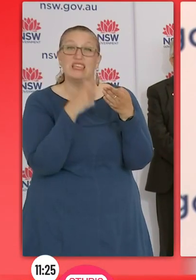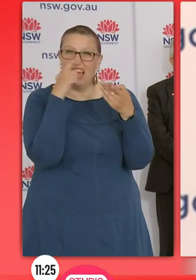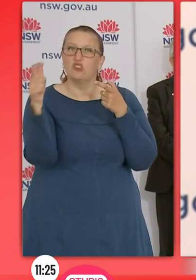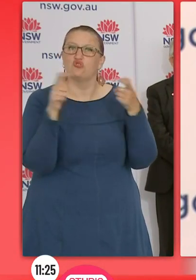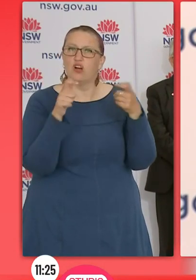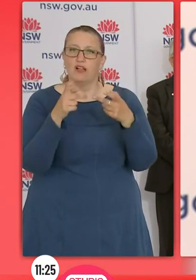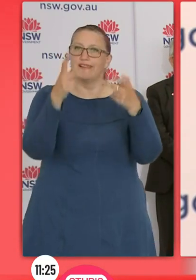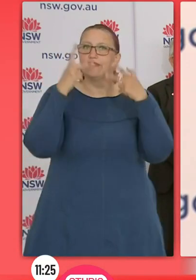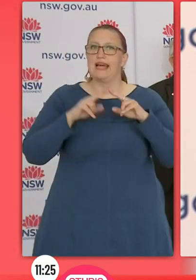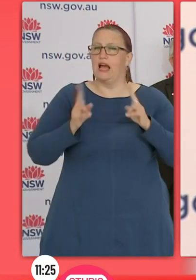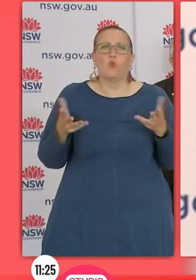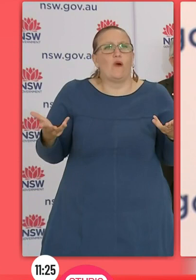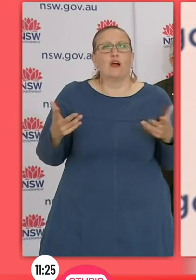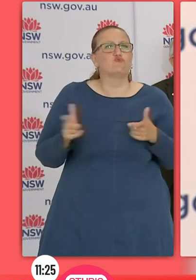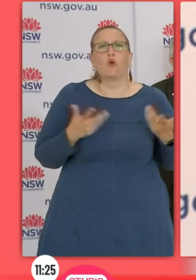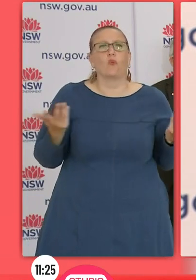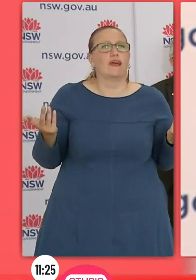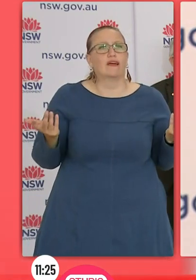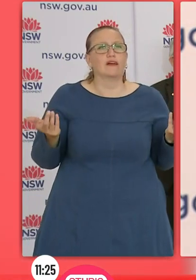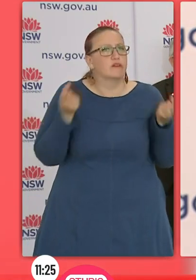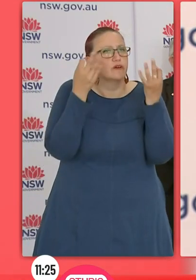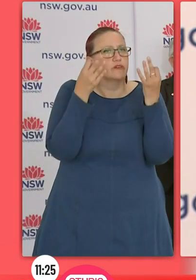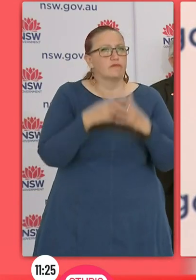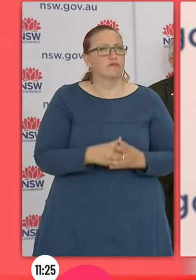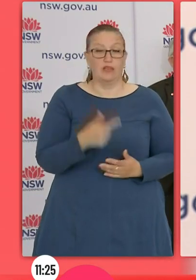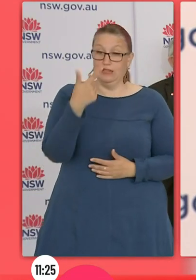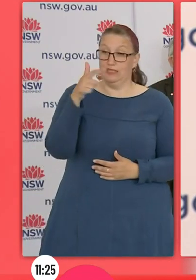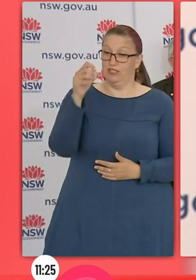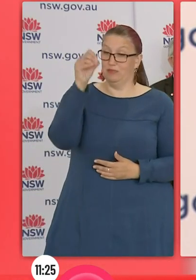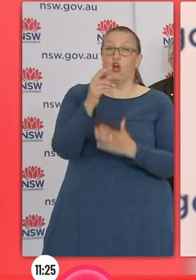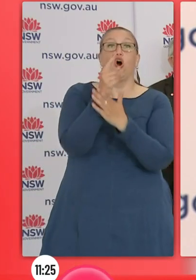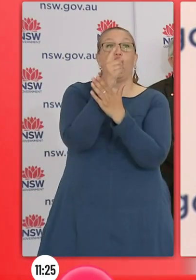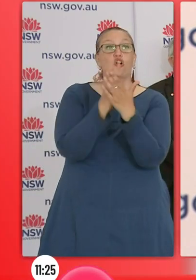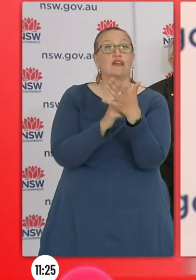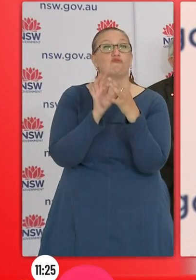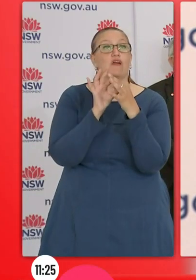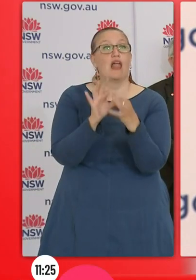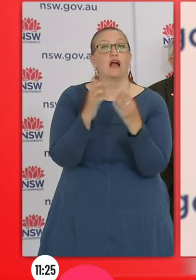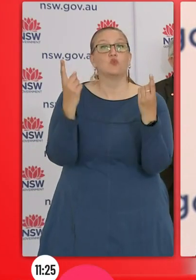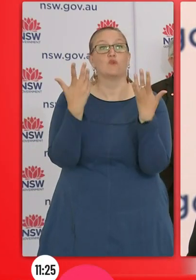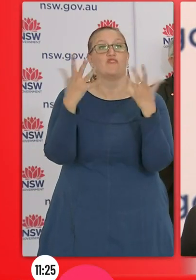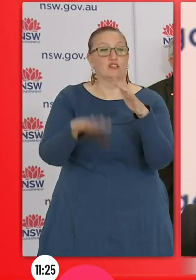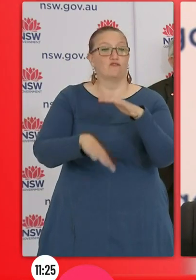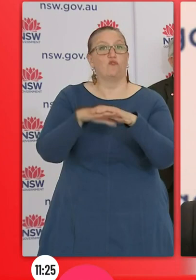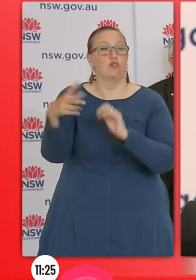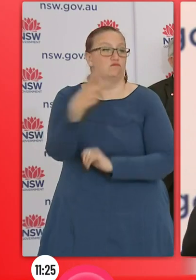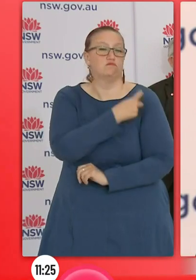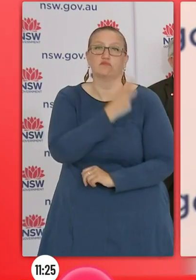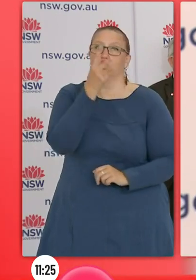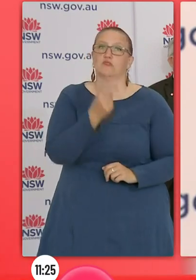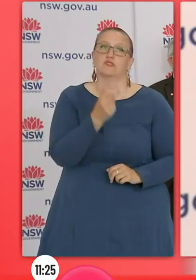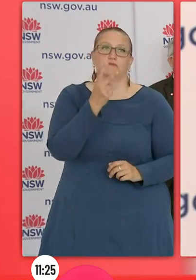key. The 70% freedoms relate directly to full vaccination. And that is why it is key for us to be able to